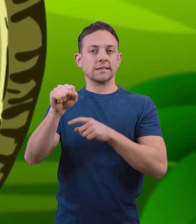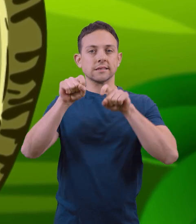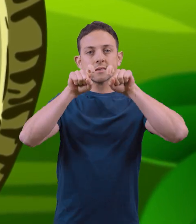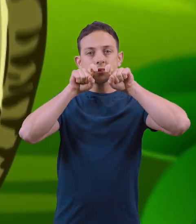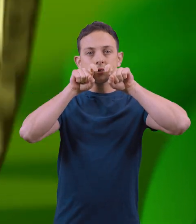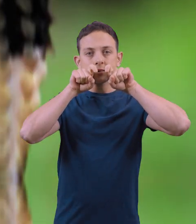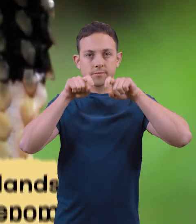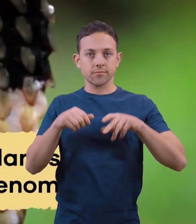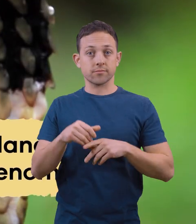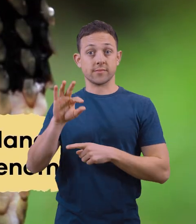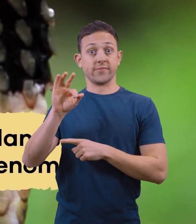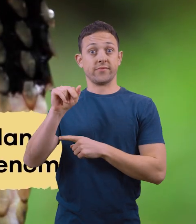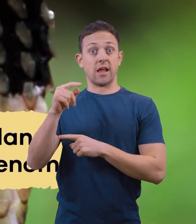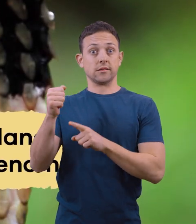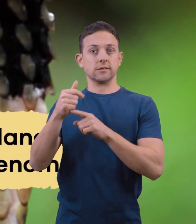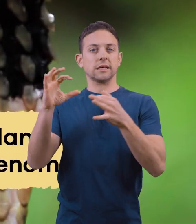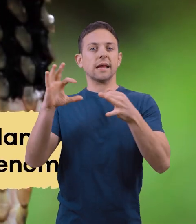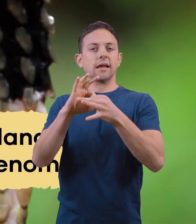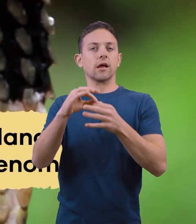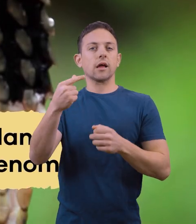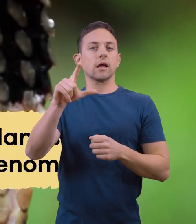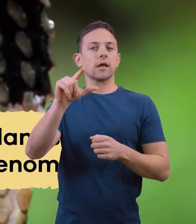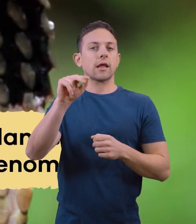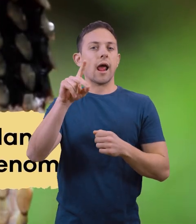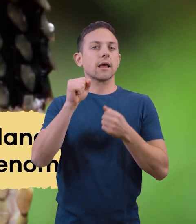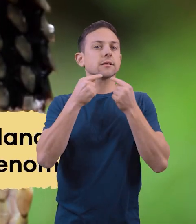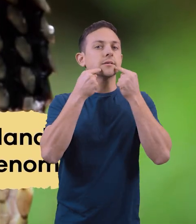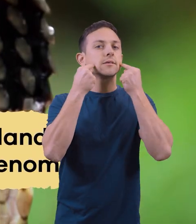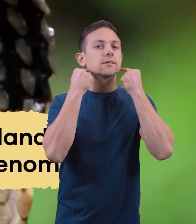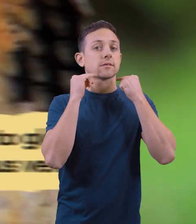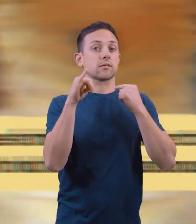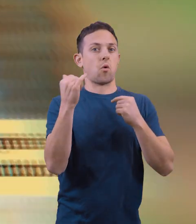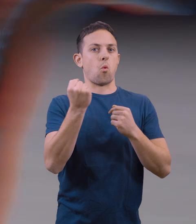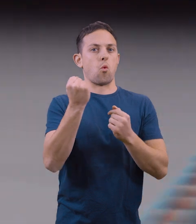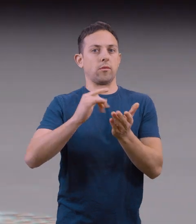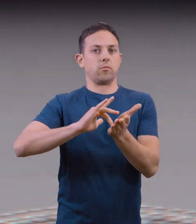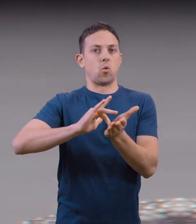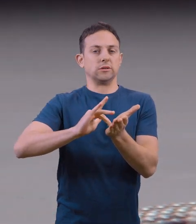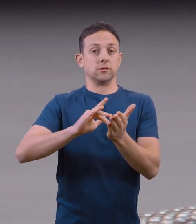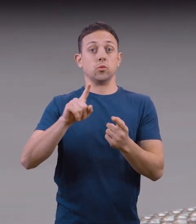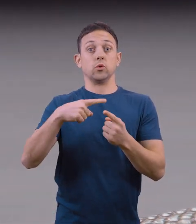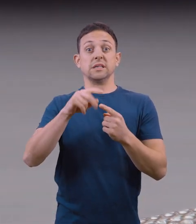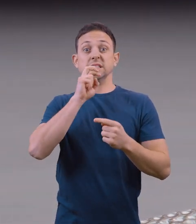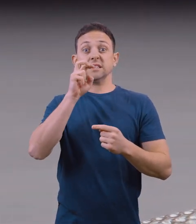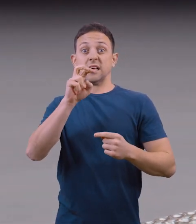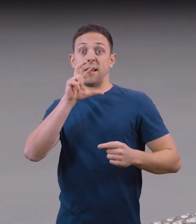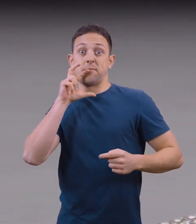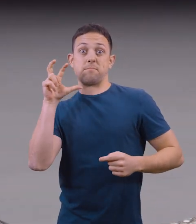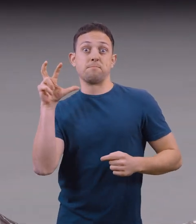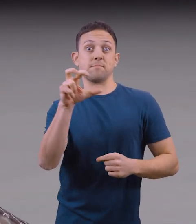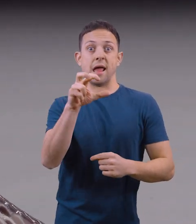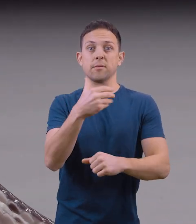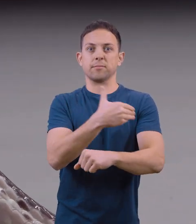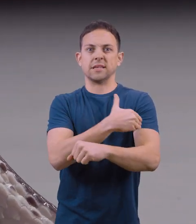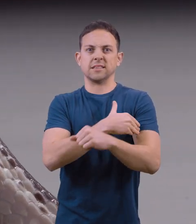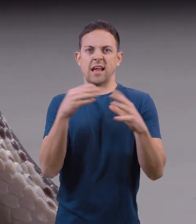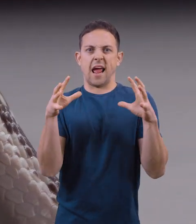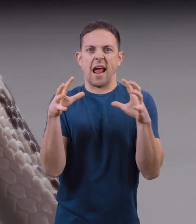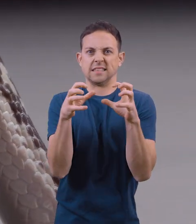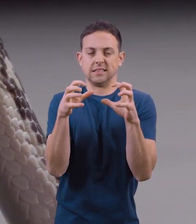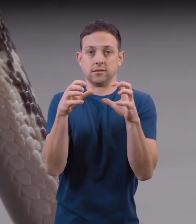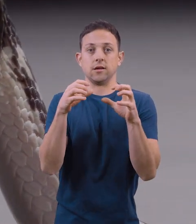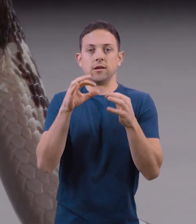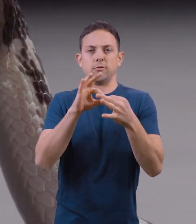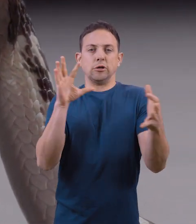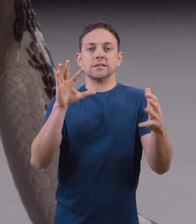fangs. These fangs connect to glands that hold the poisonous venom. When a snake bites, the muscles contract